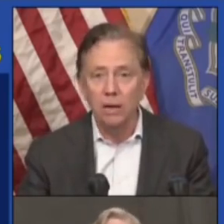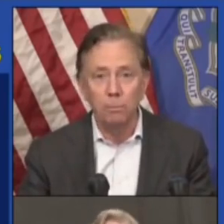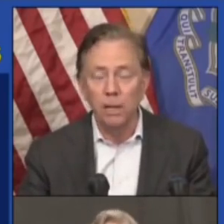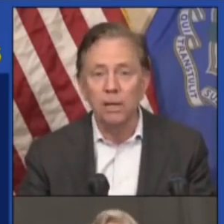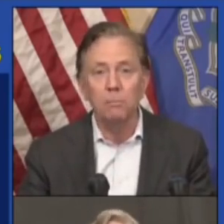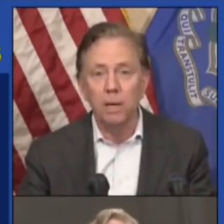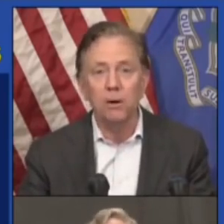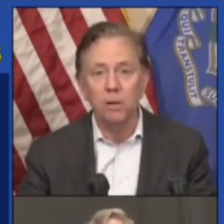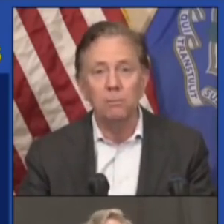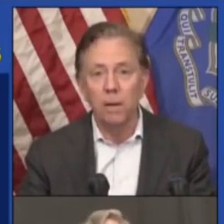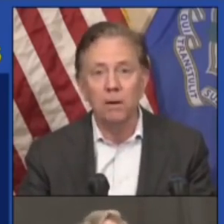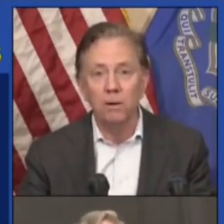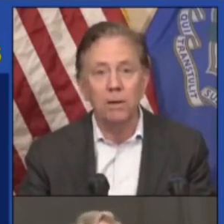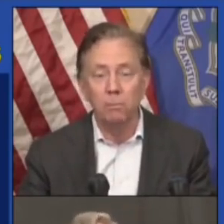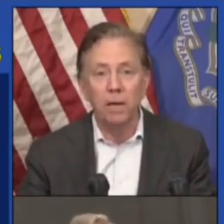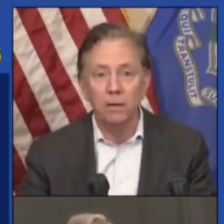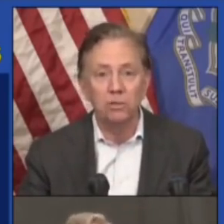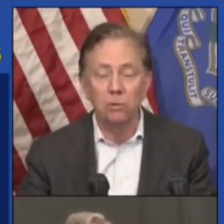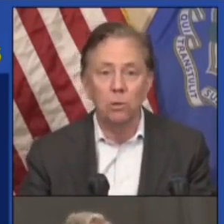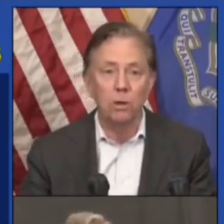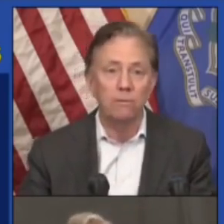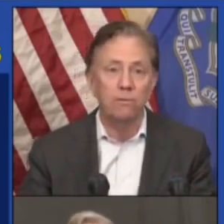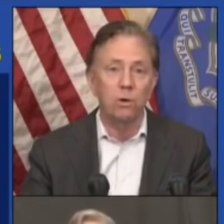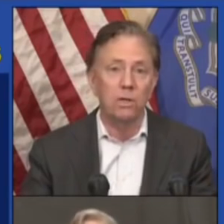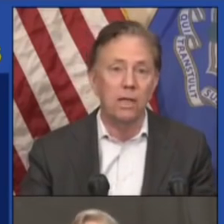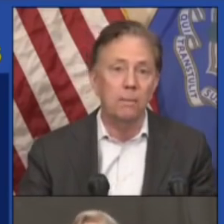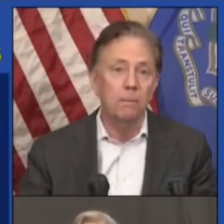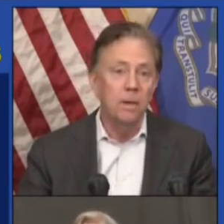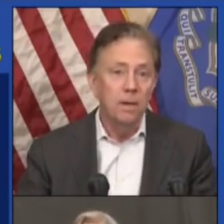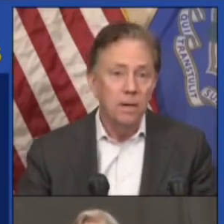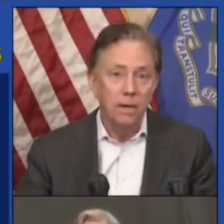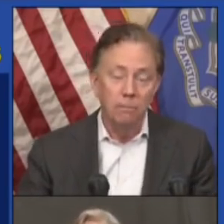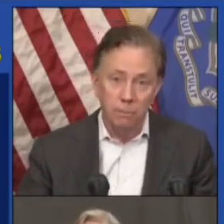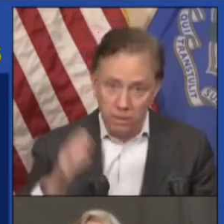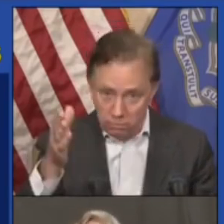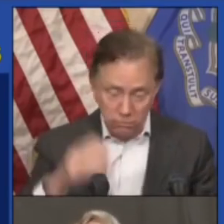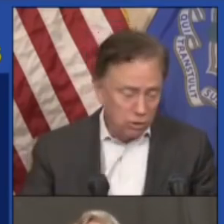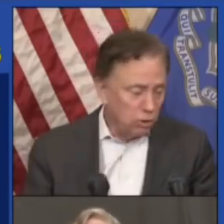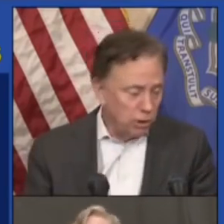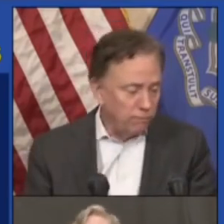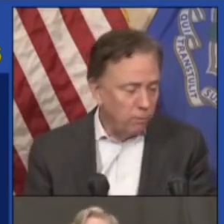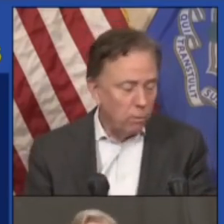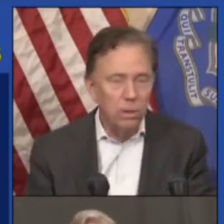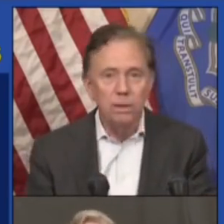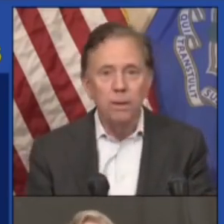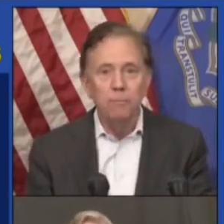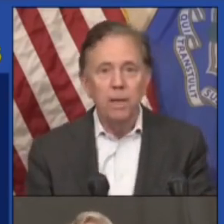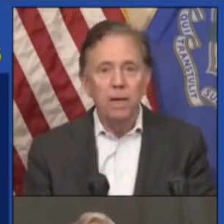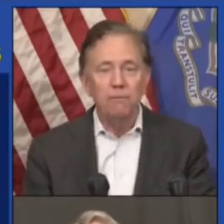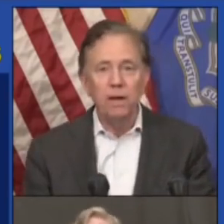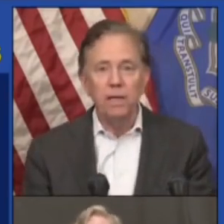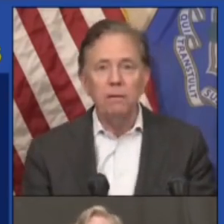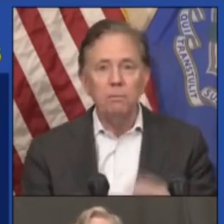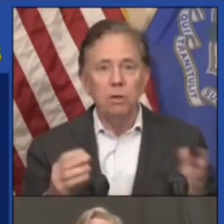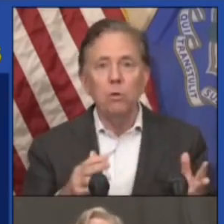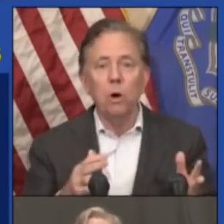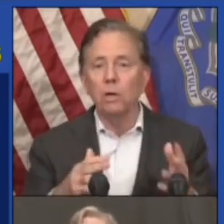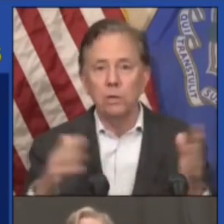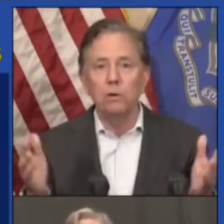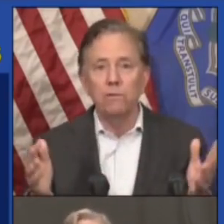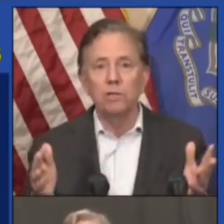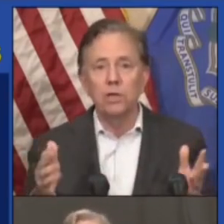And they are playing better and better and better. So we're looking forward to them surging forward. And finally,